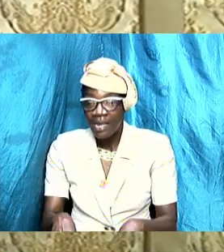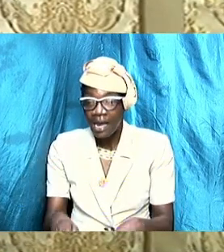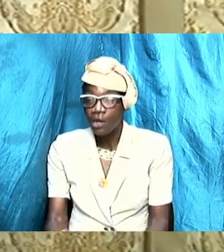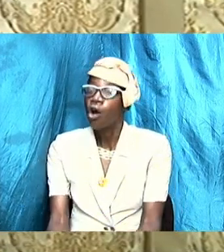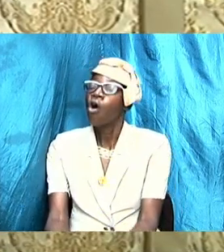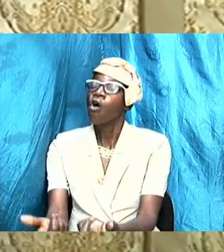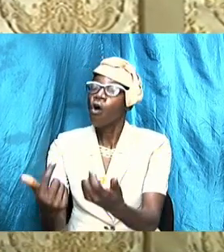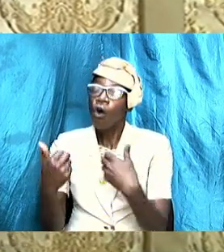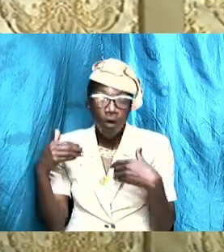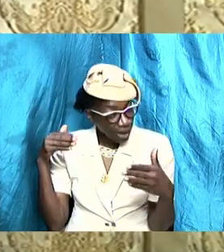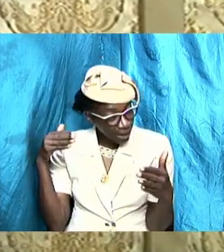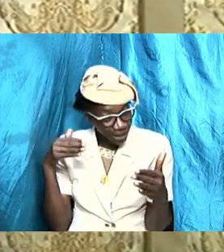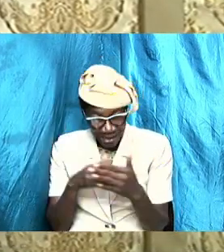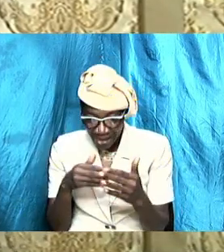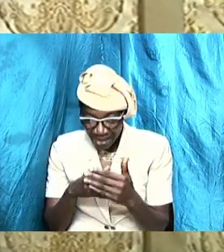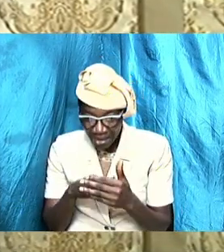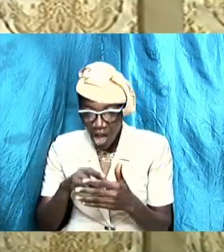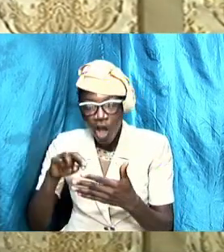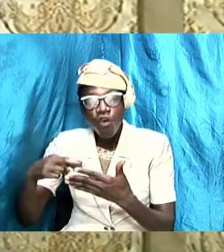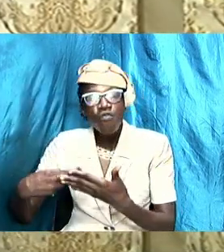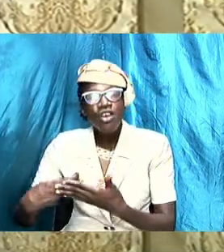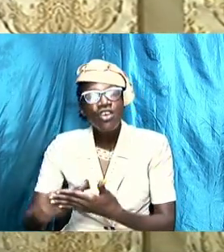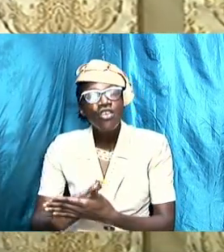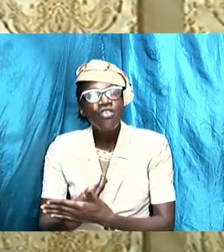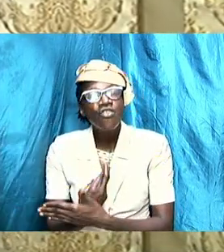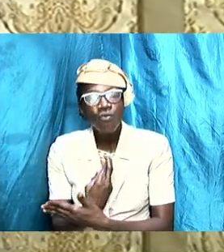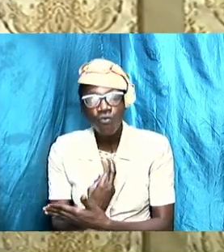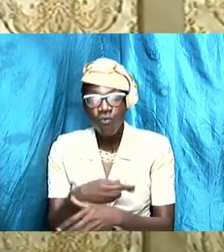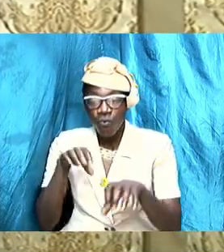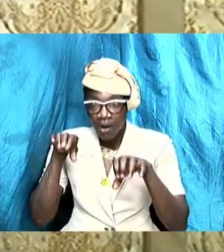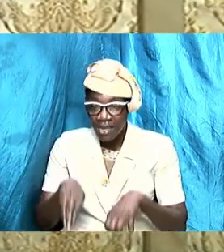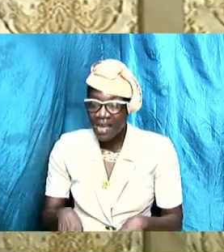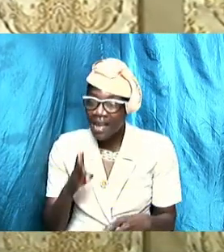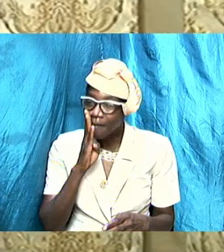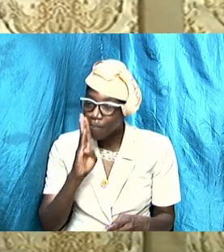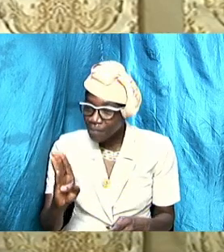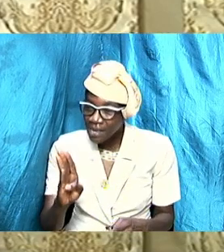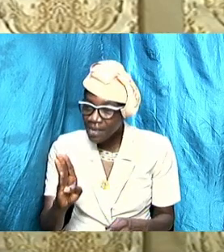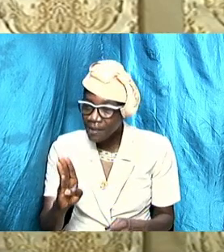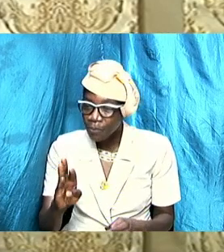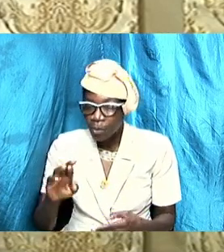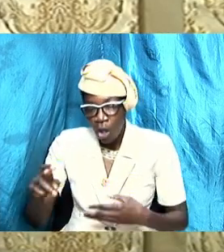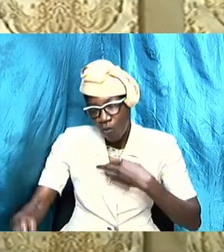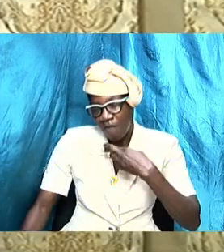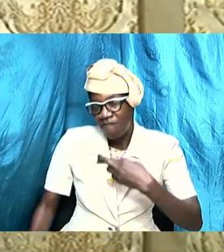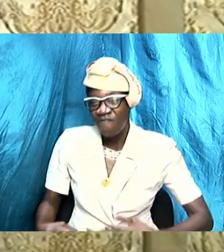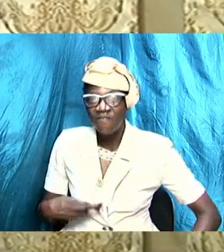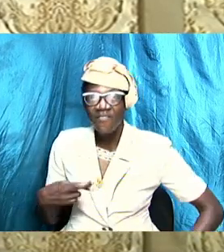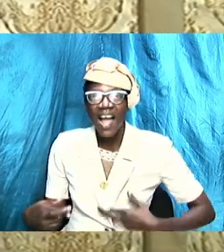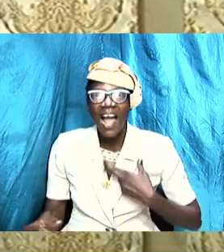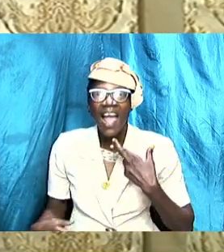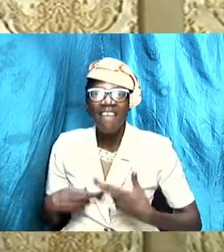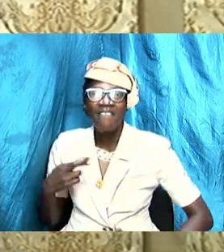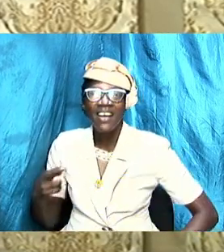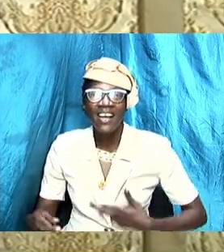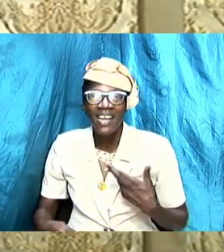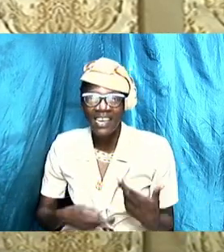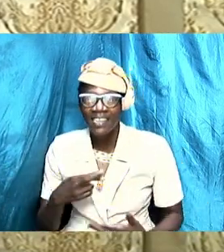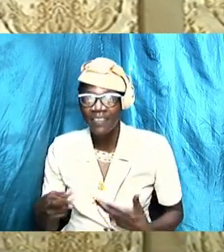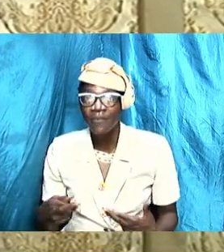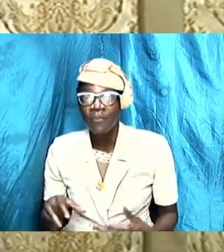There can be renewal. There can be revival. Yes,